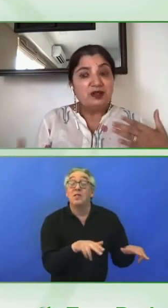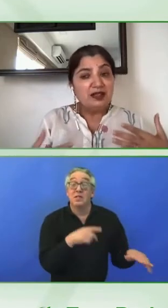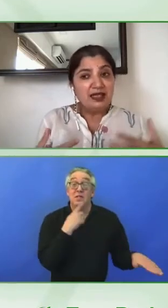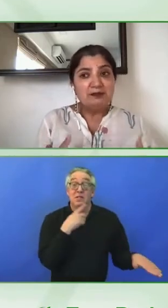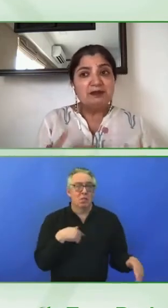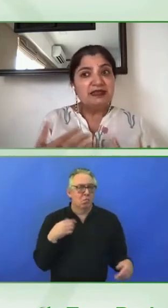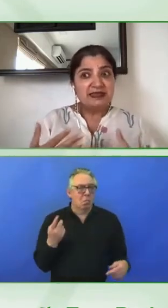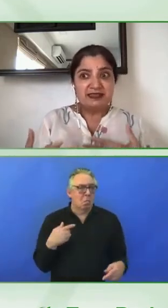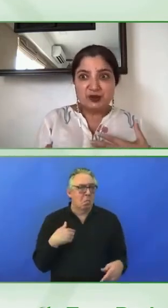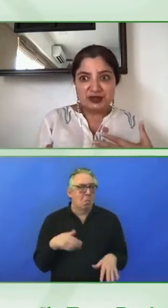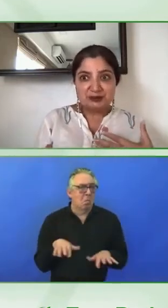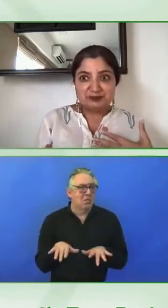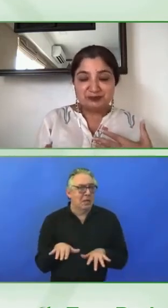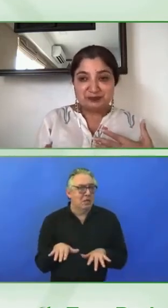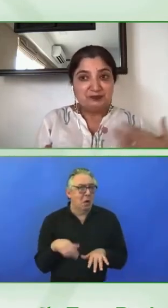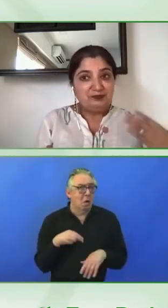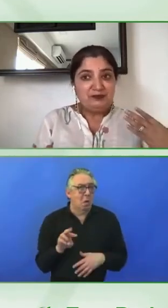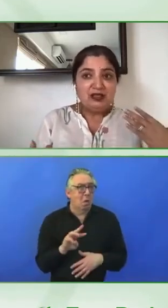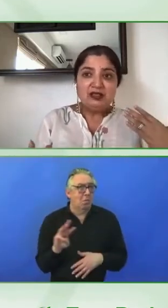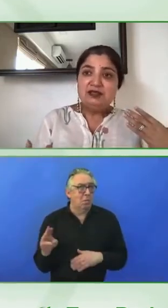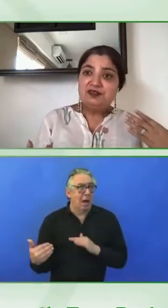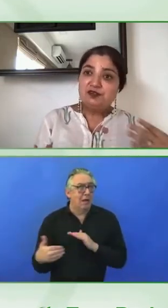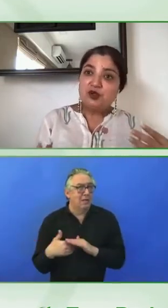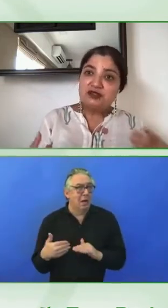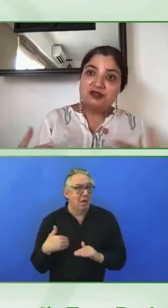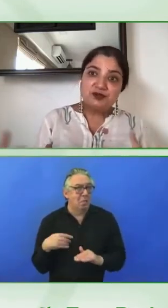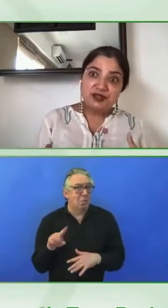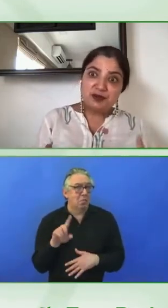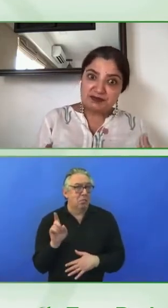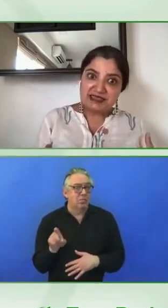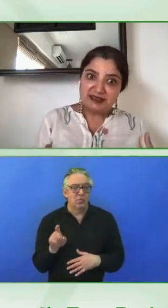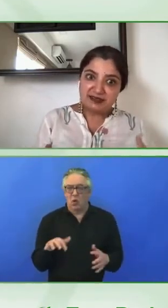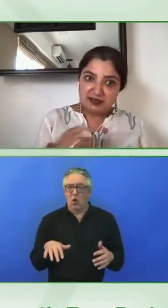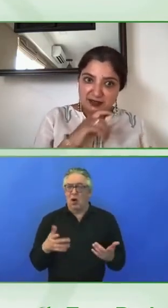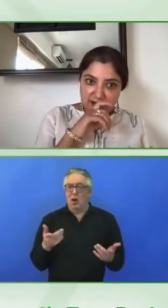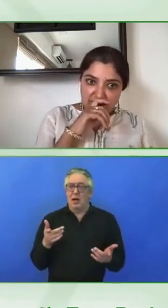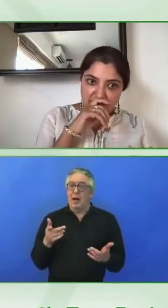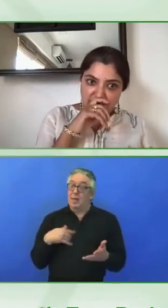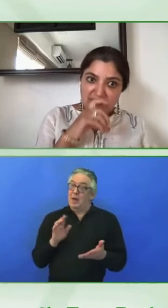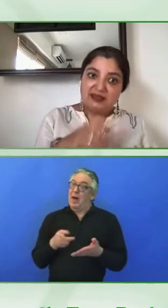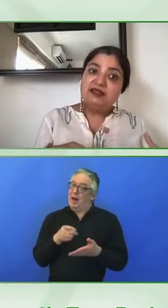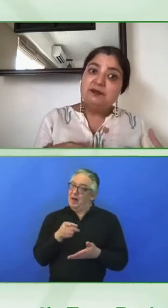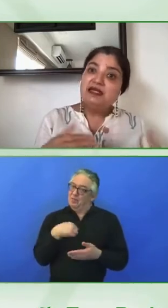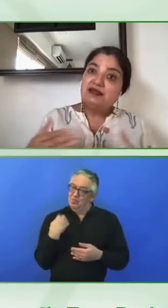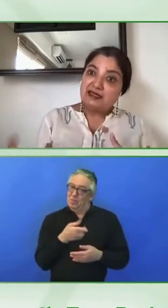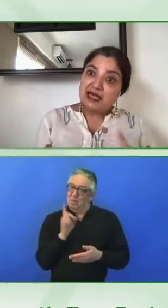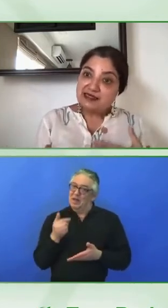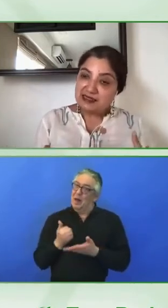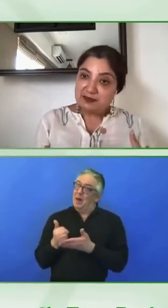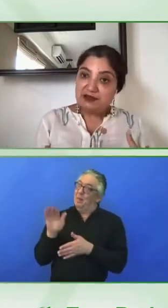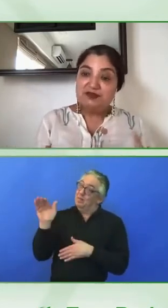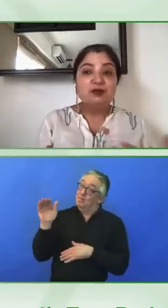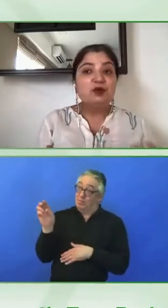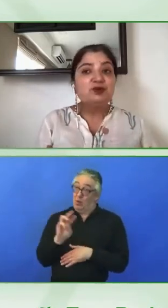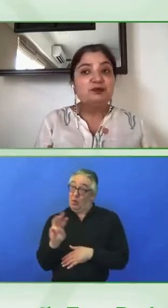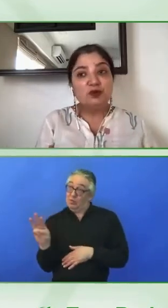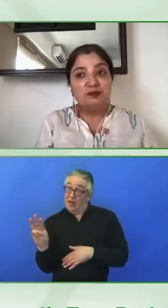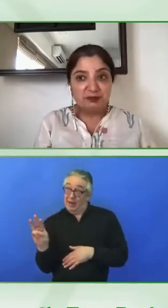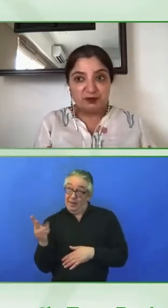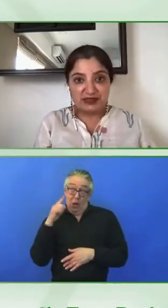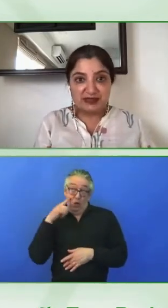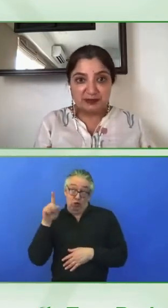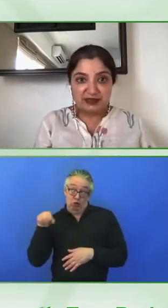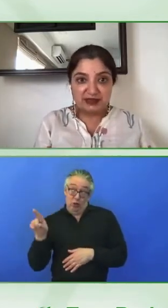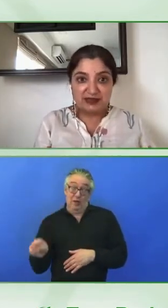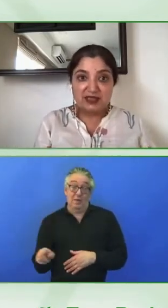So help them take stock. If they've got a career website, can they make that accessible if they want to